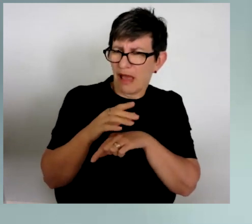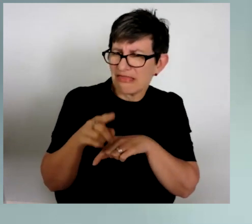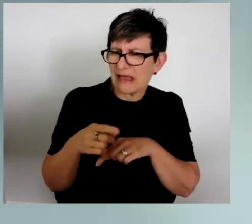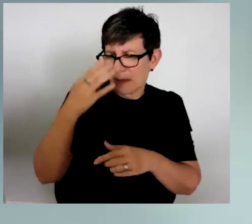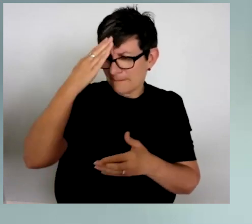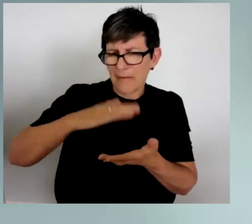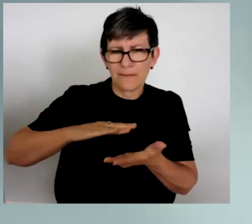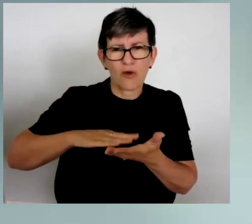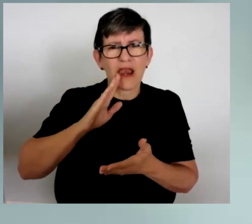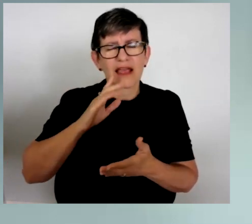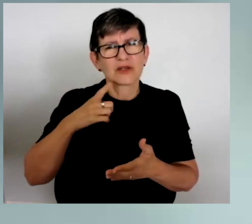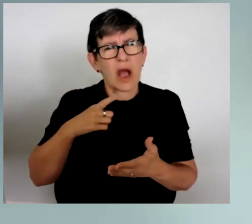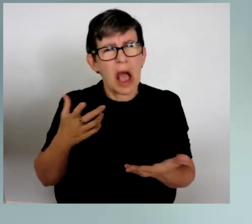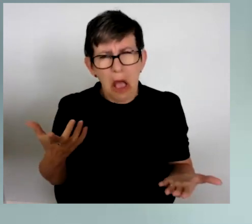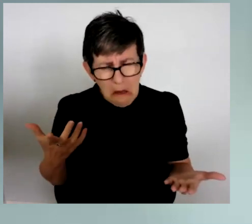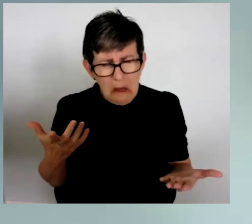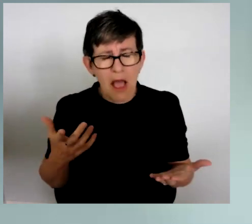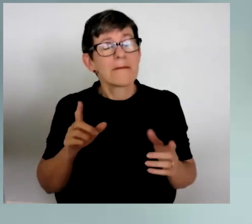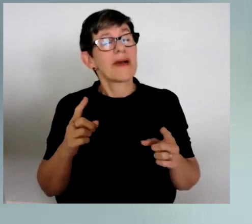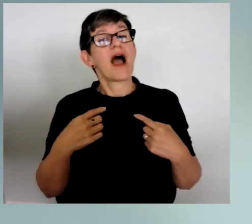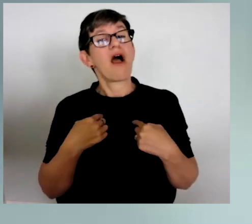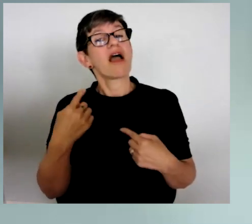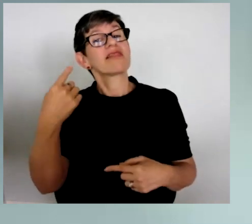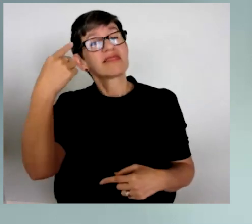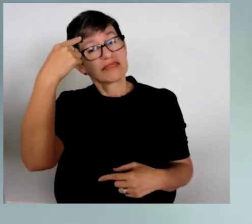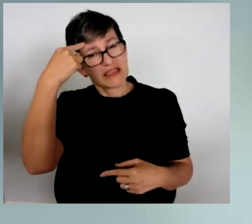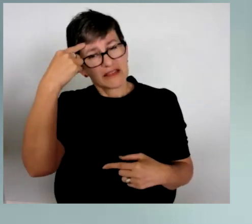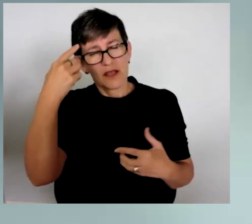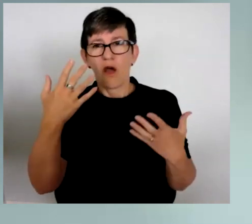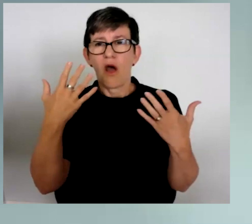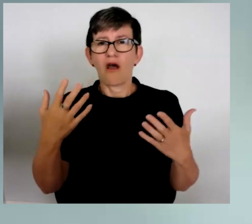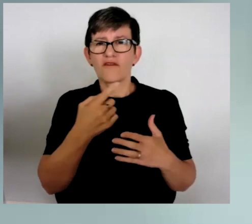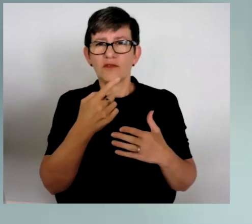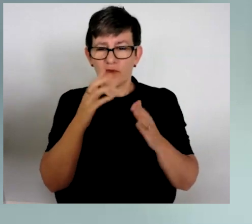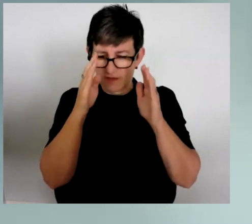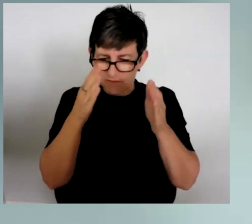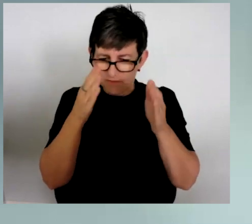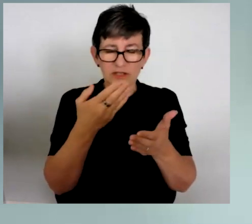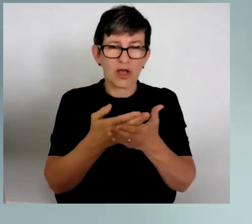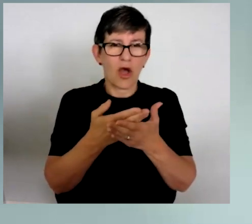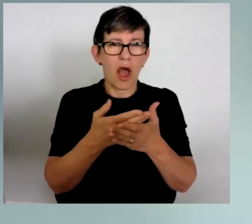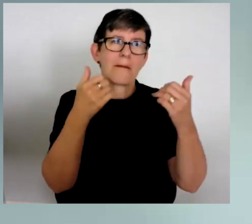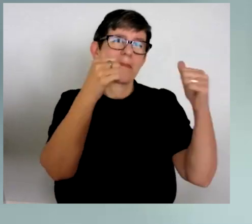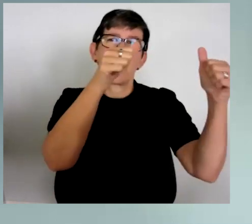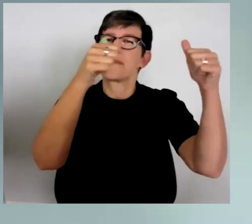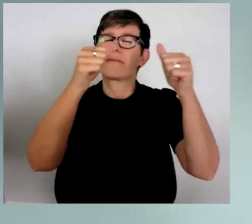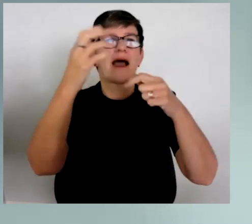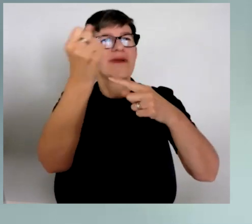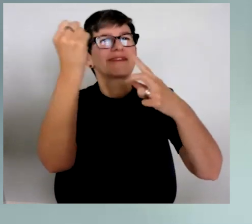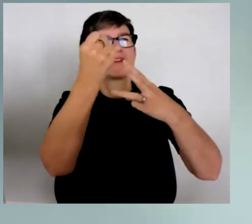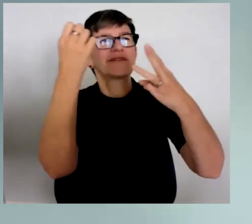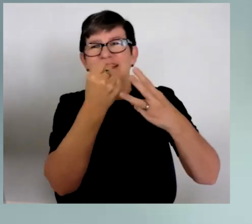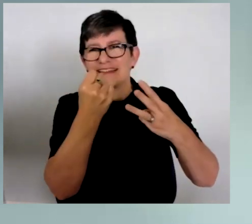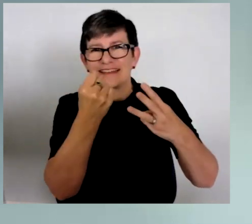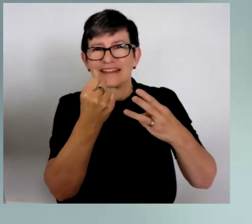memorial lecture. But I do think that we often focus on the wins in advocacy.